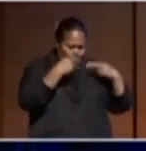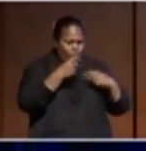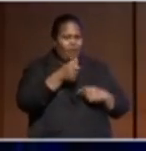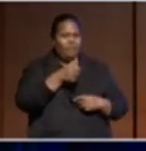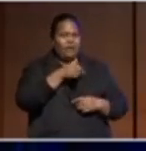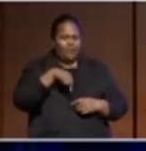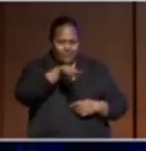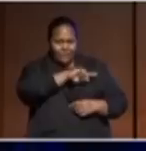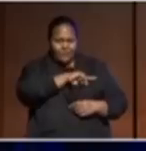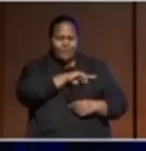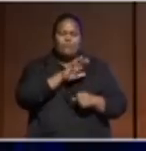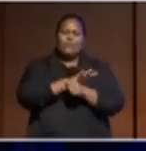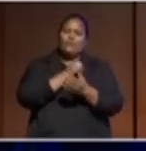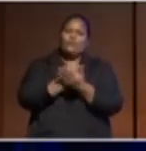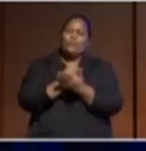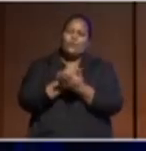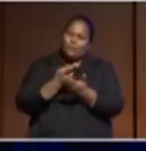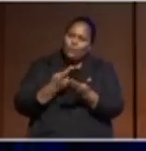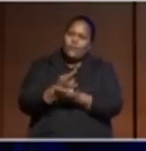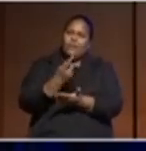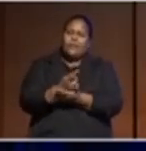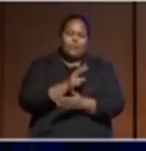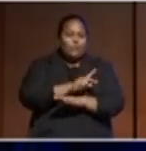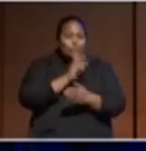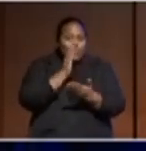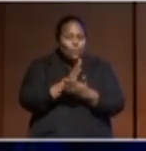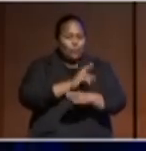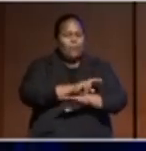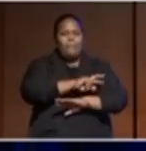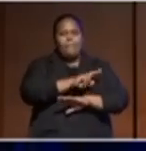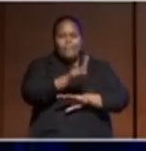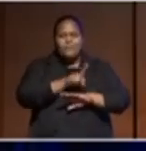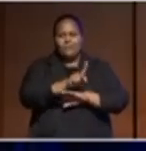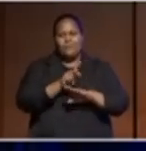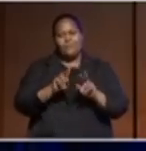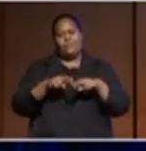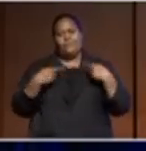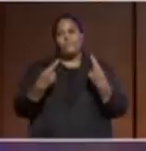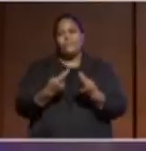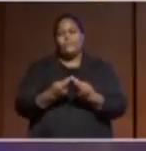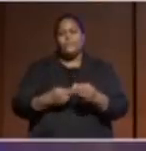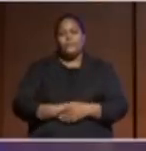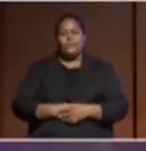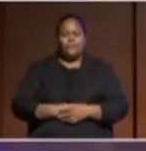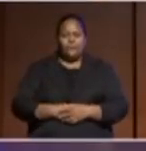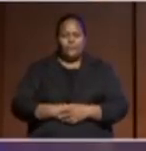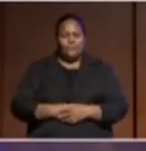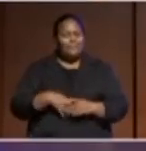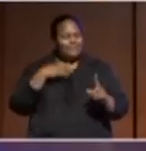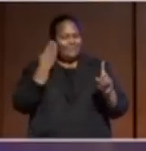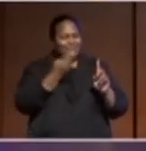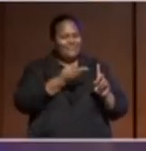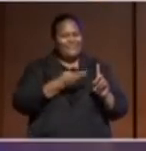a true Pacific-style relationship. Thank you very much.